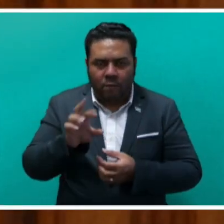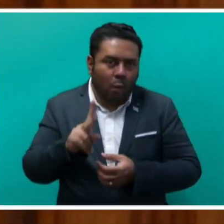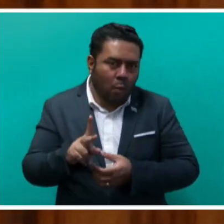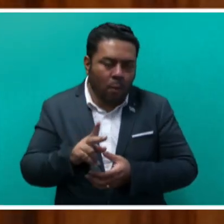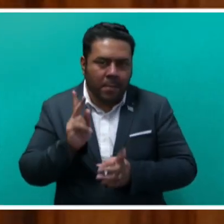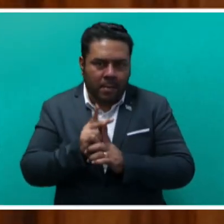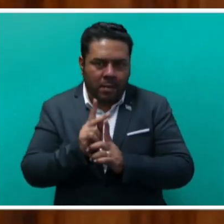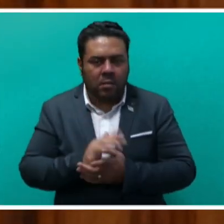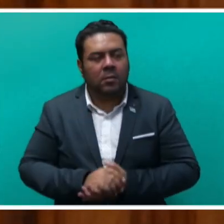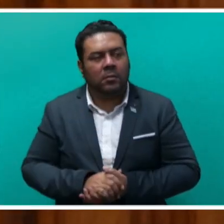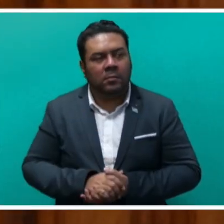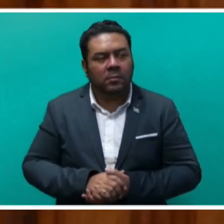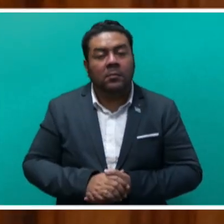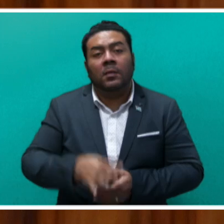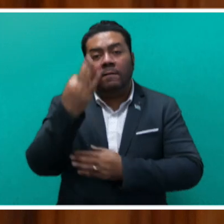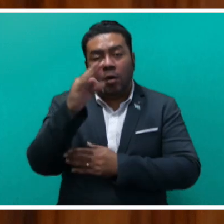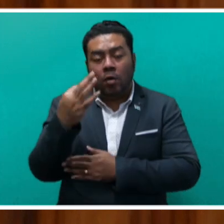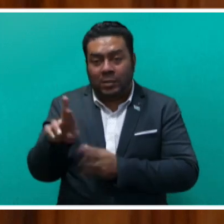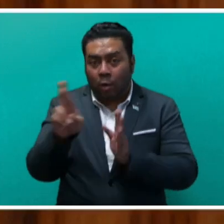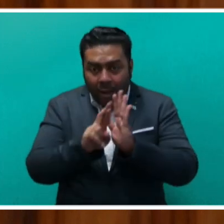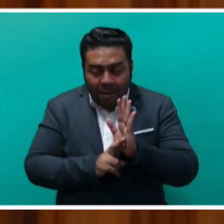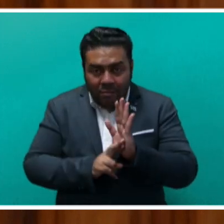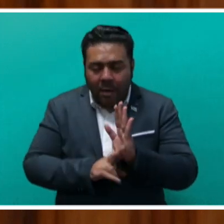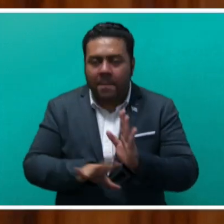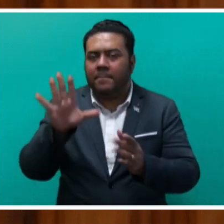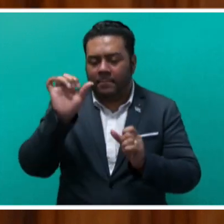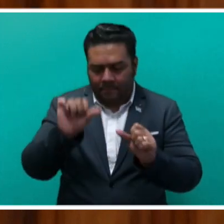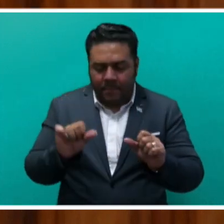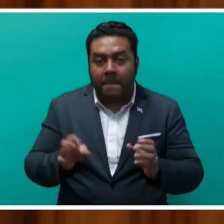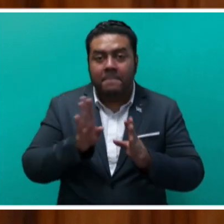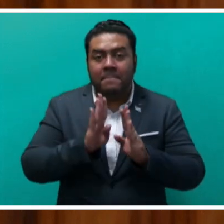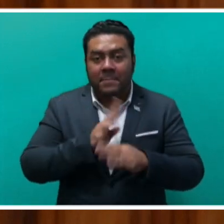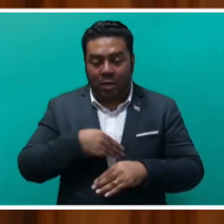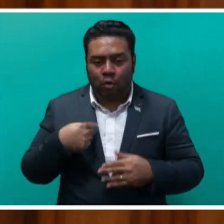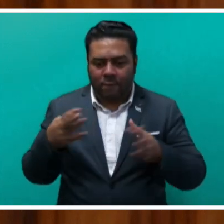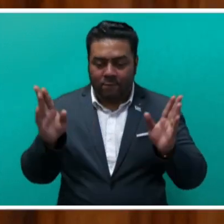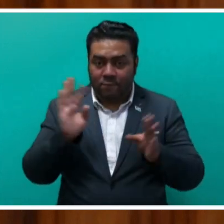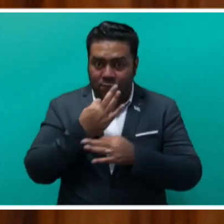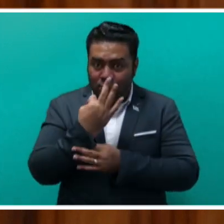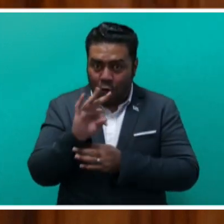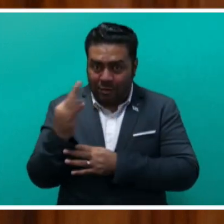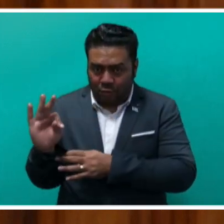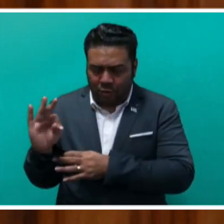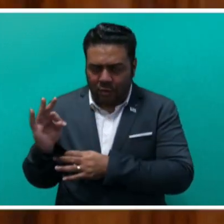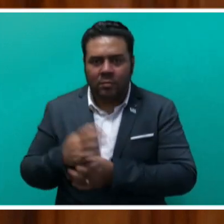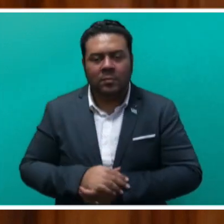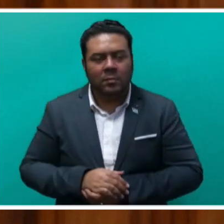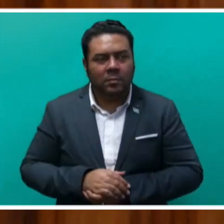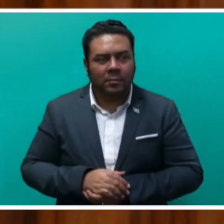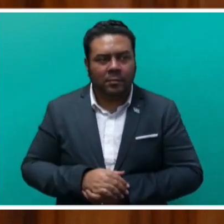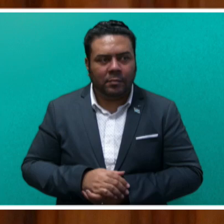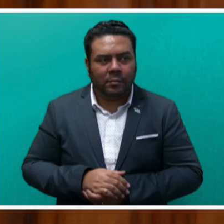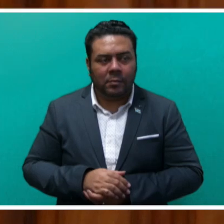the Forest Regulations 1992 mandates the Ministry of Forestry to license and monitor the operation of timber treatment plants,